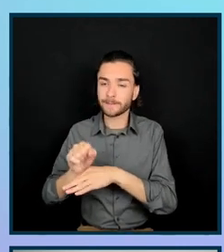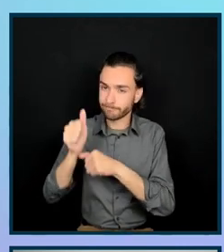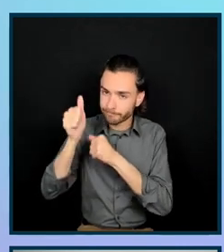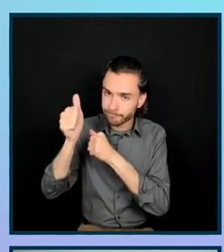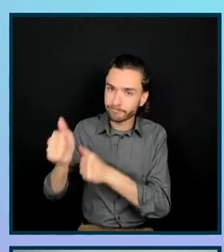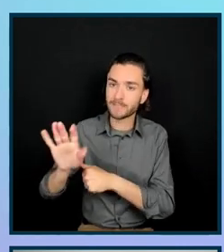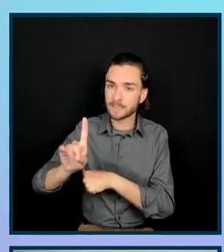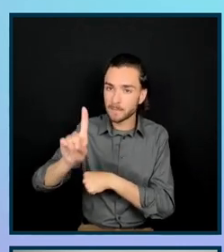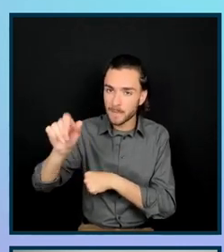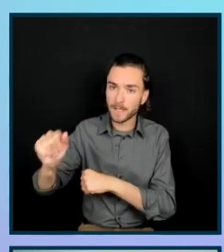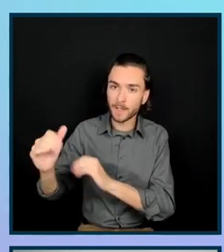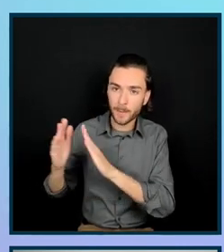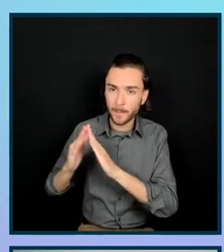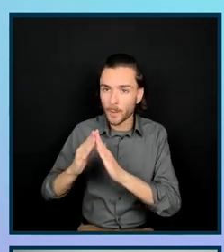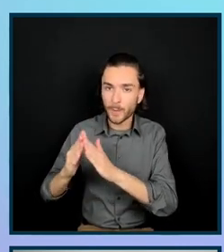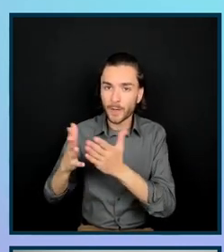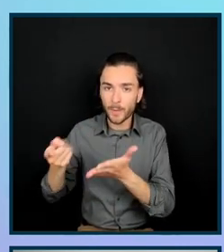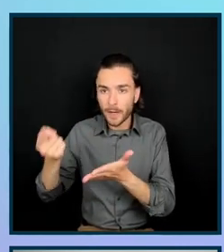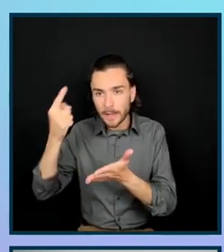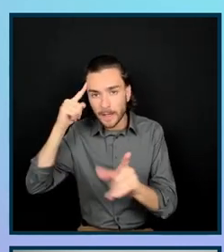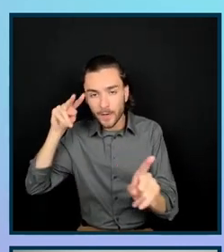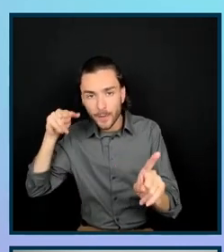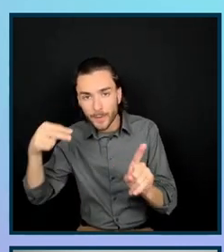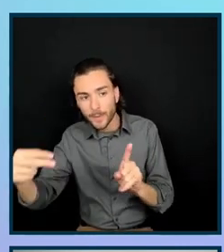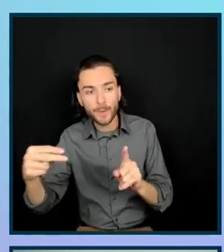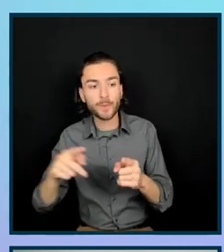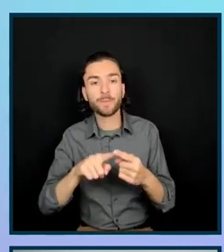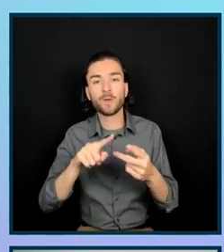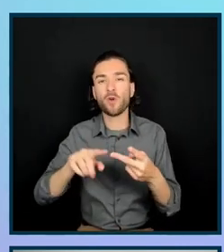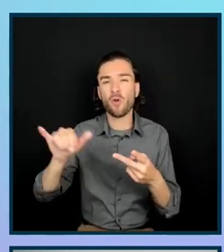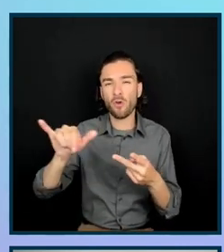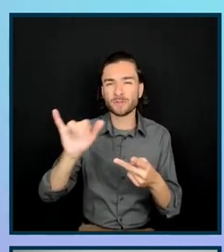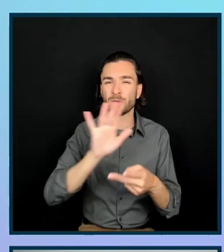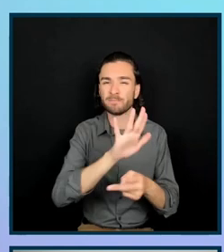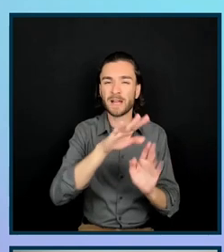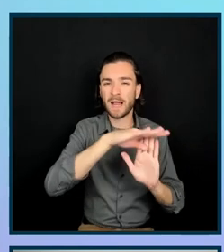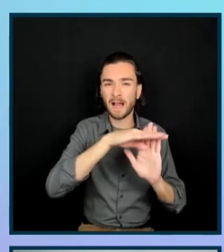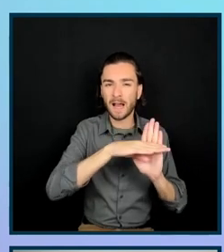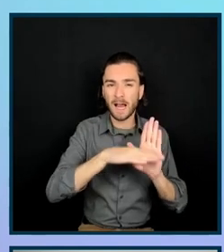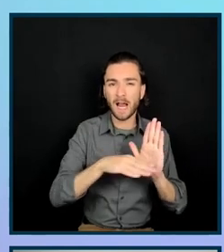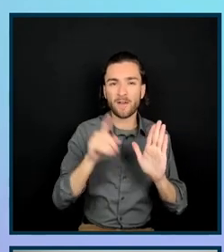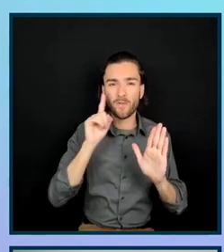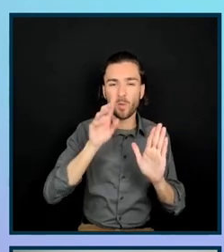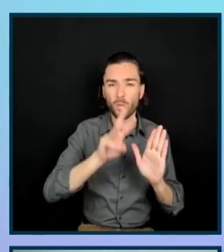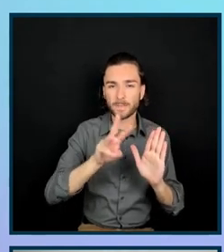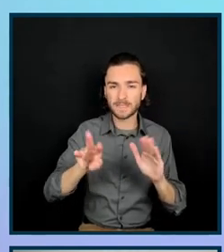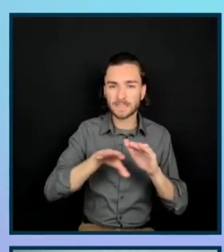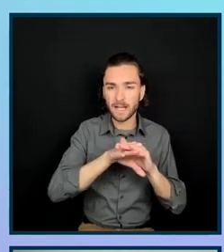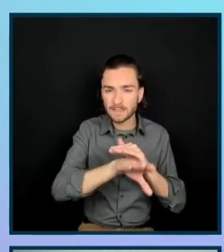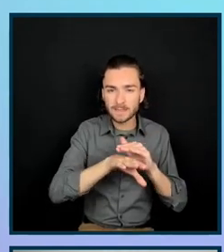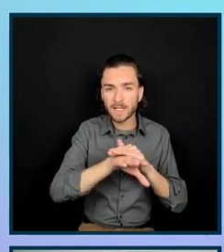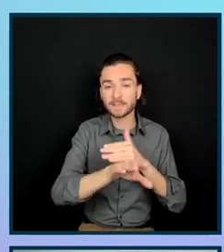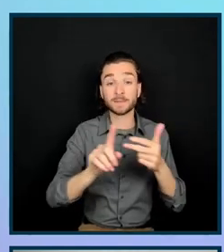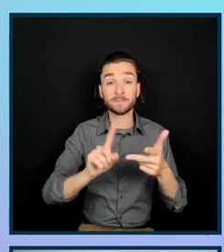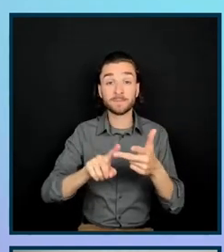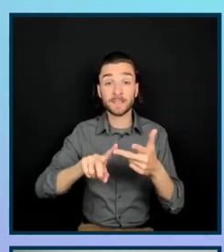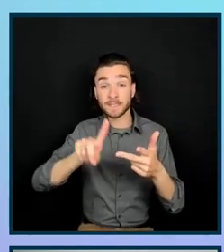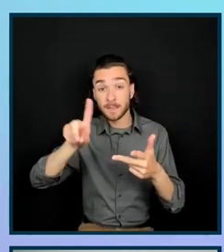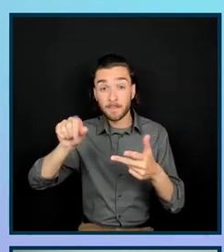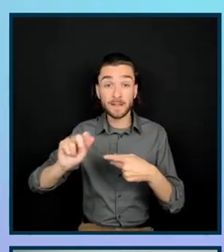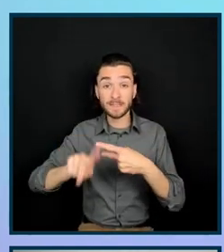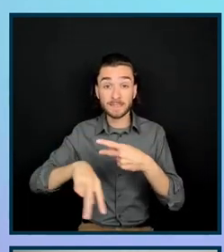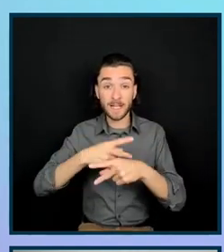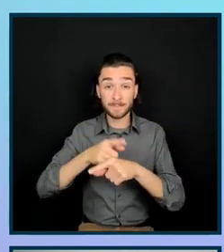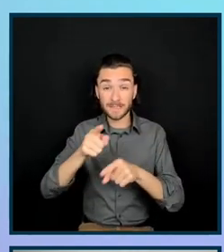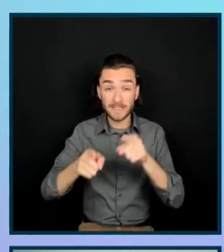WCAG, those web content accessibility guidelines, different types of disabilities and how people with those disabilities might